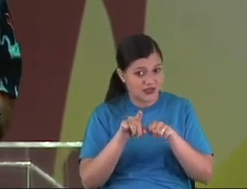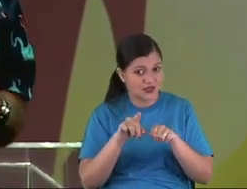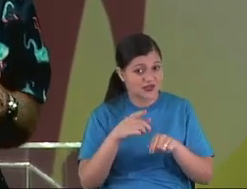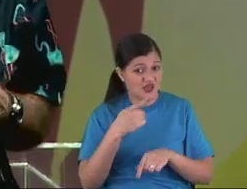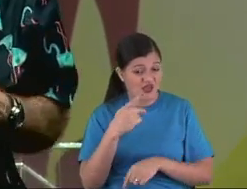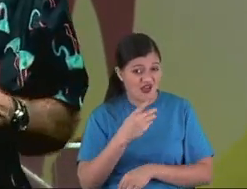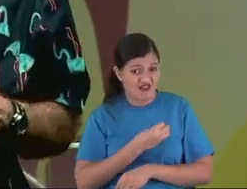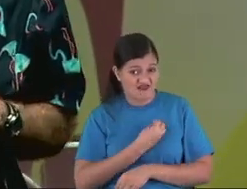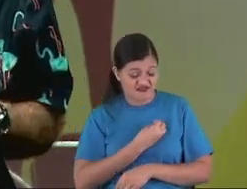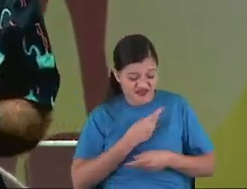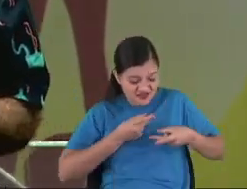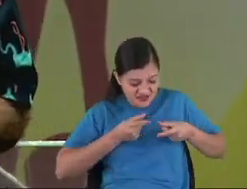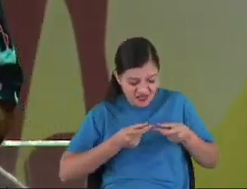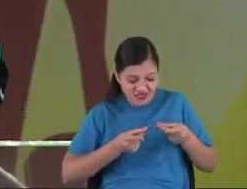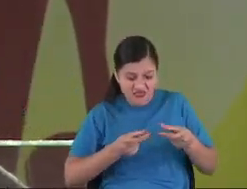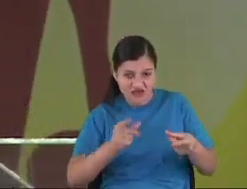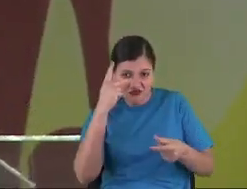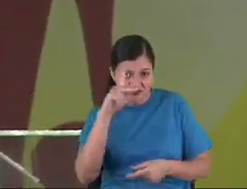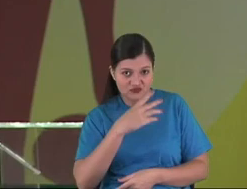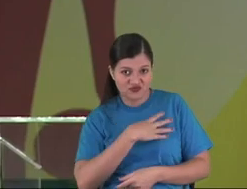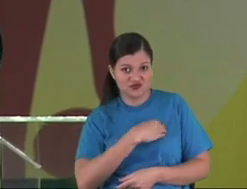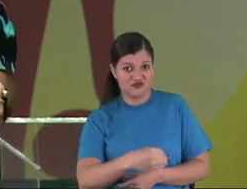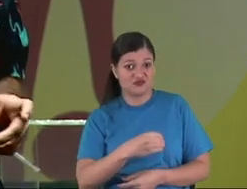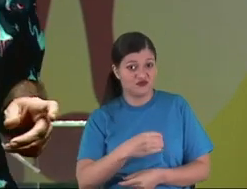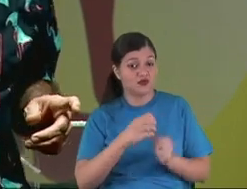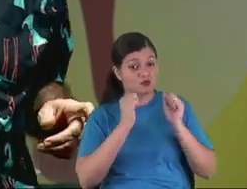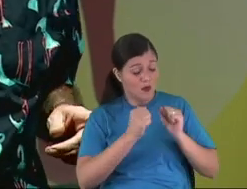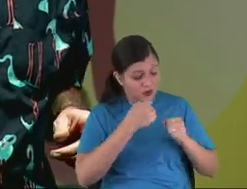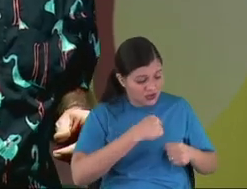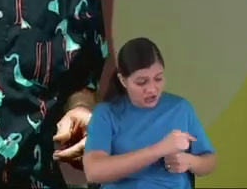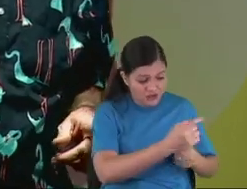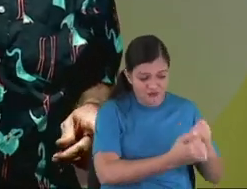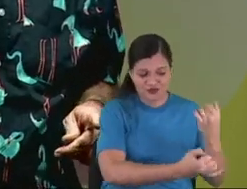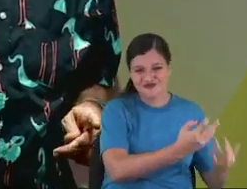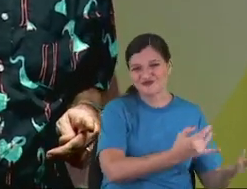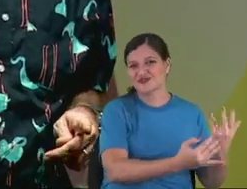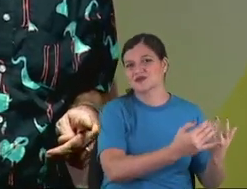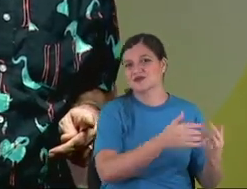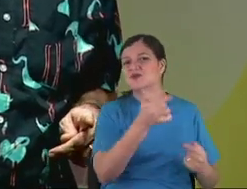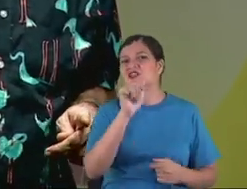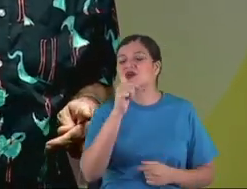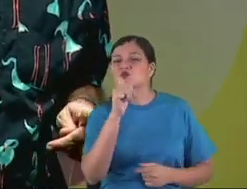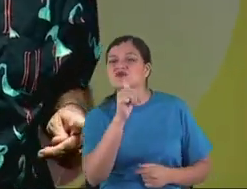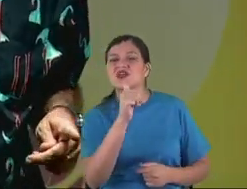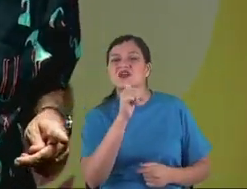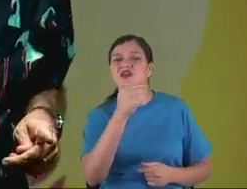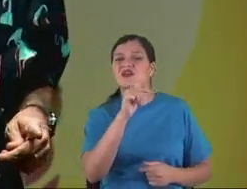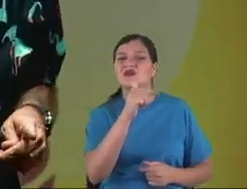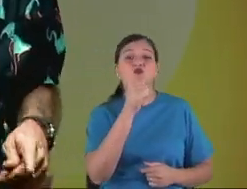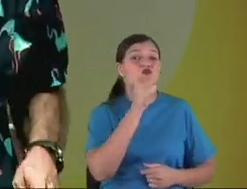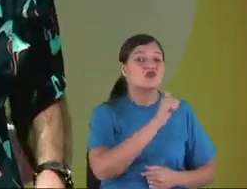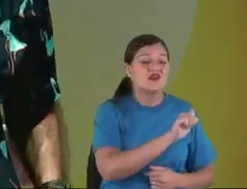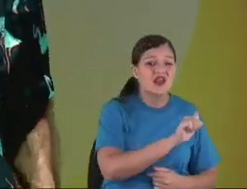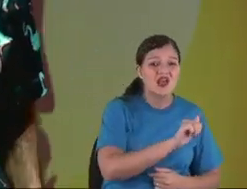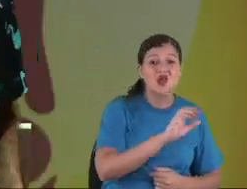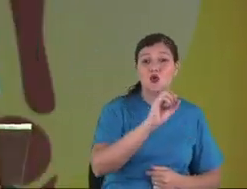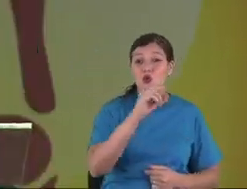You are taking a risk for eternity of your kids. Any woman or man